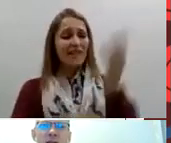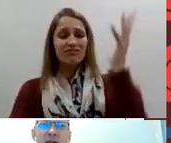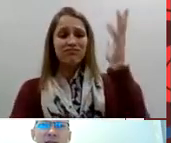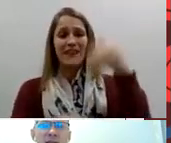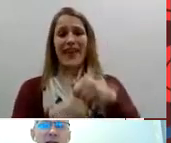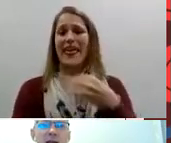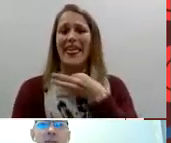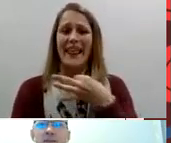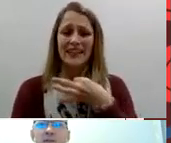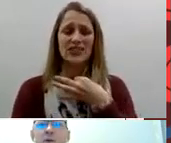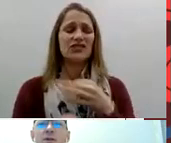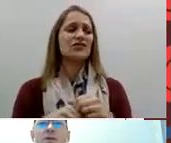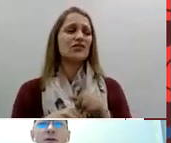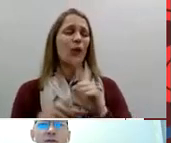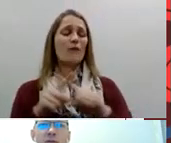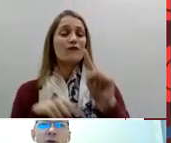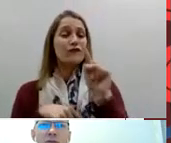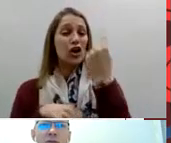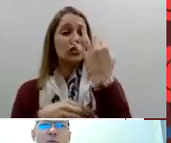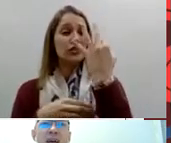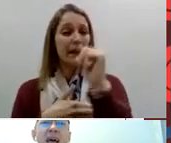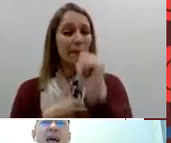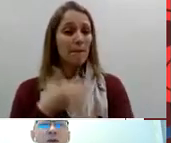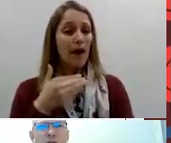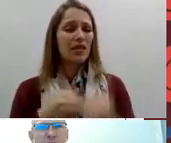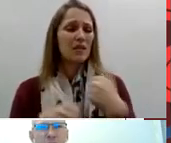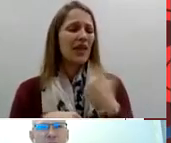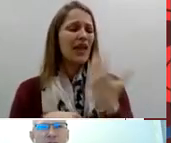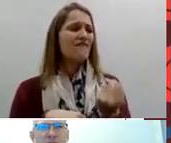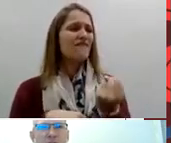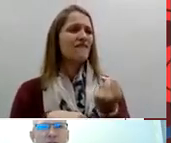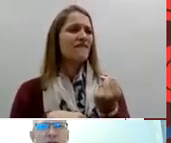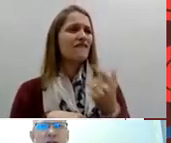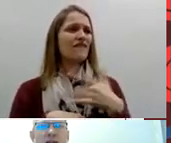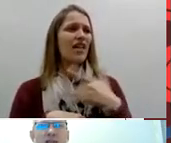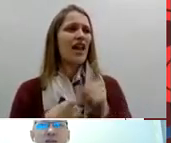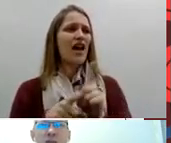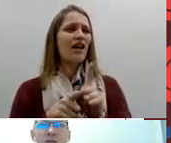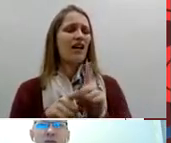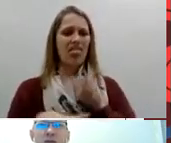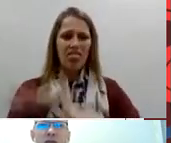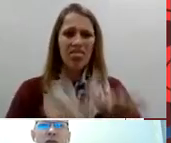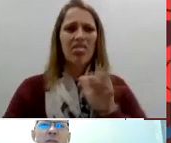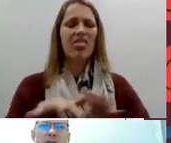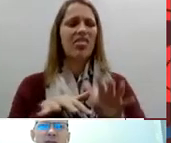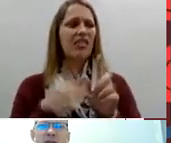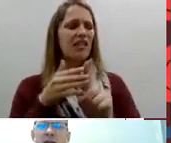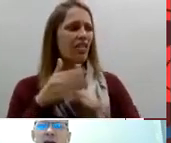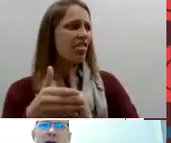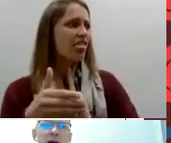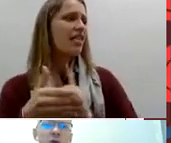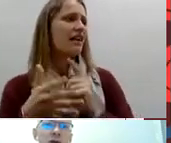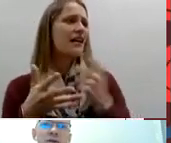and the lips were not very well formed and it was in English so for the first three months